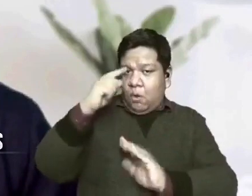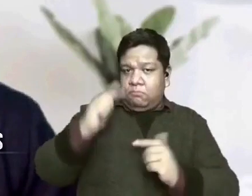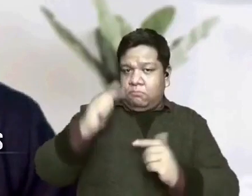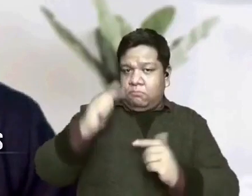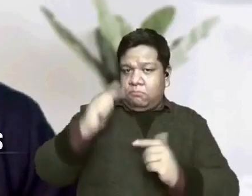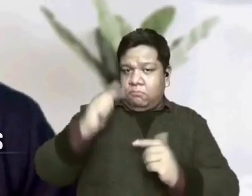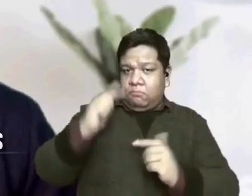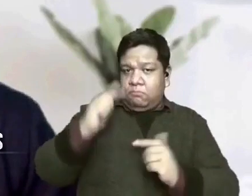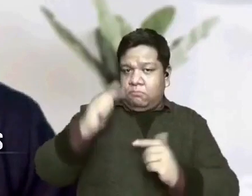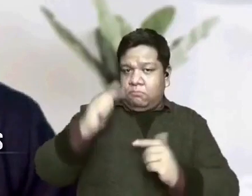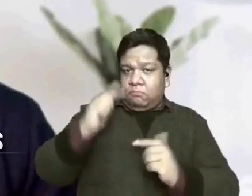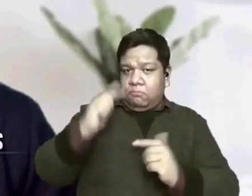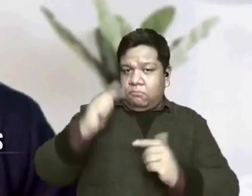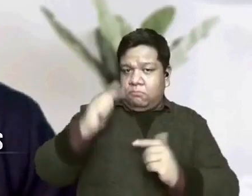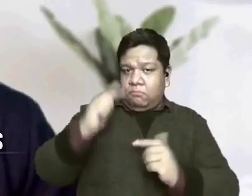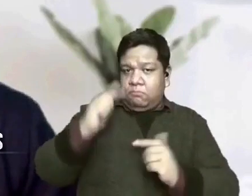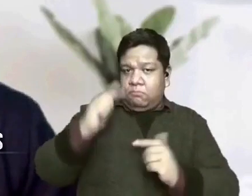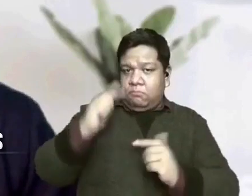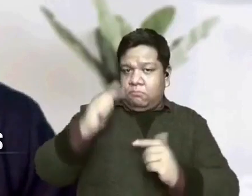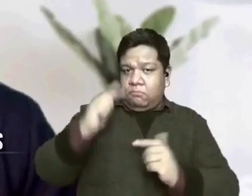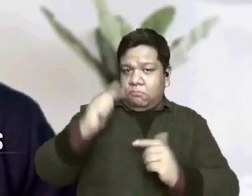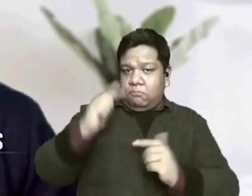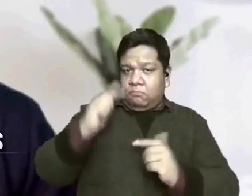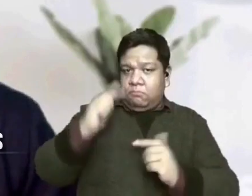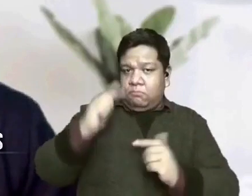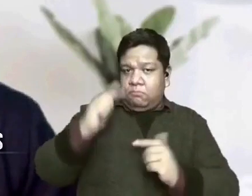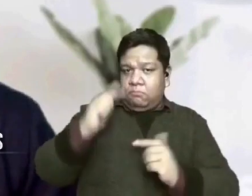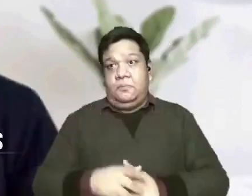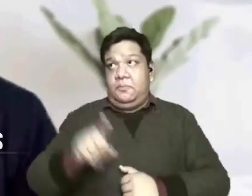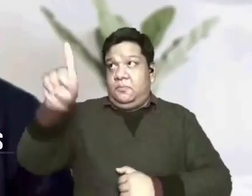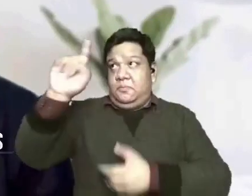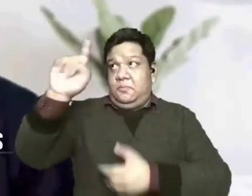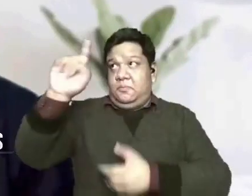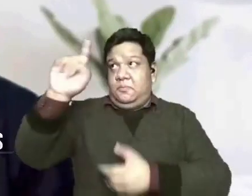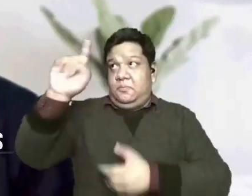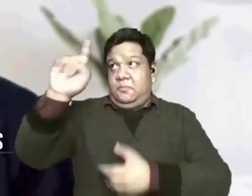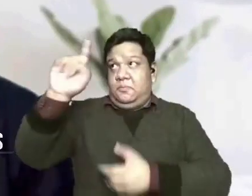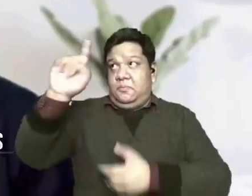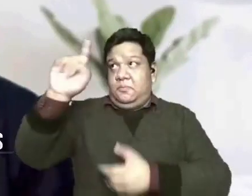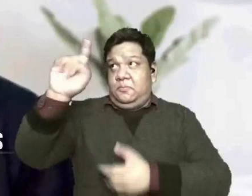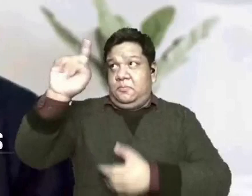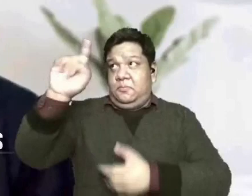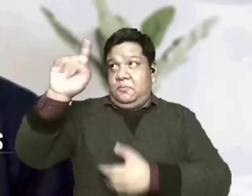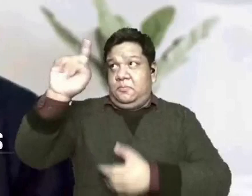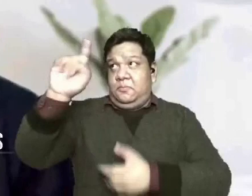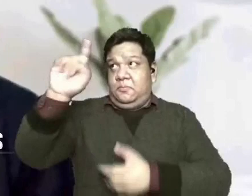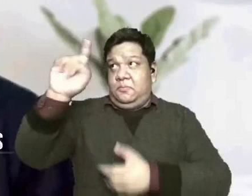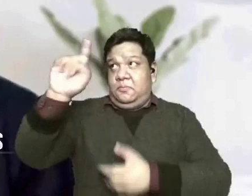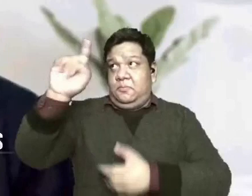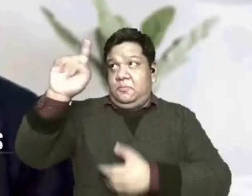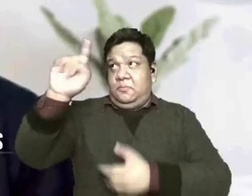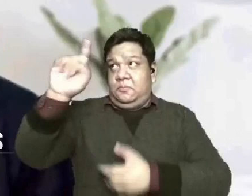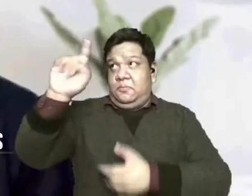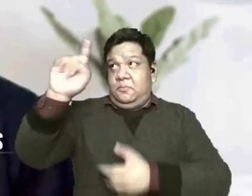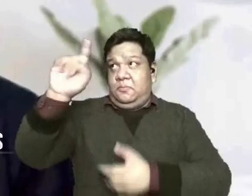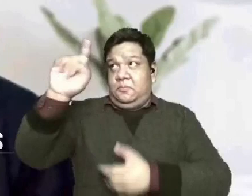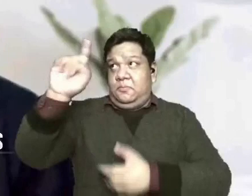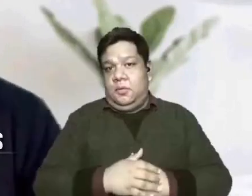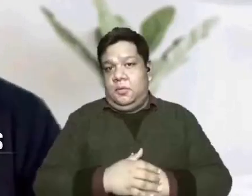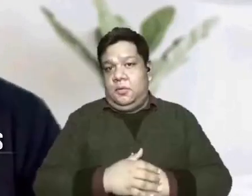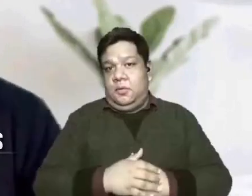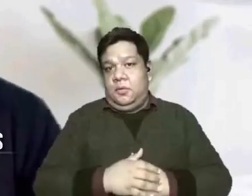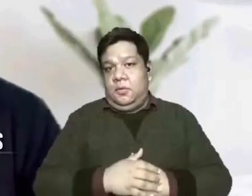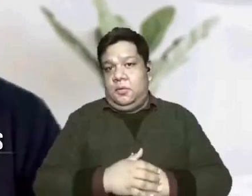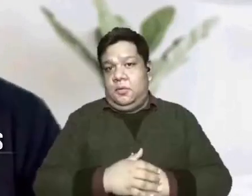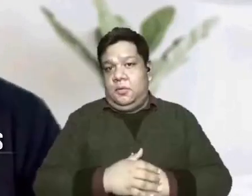ikaw ay makapagbigay nito saiba you receive peace so you can give peace you are